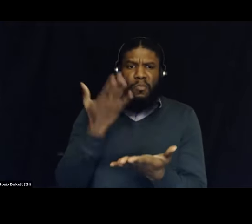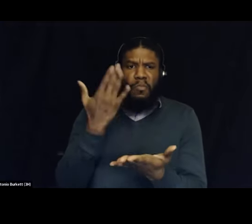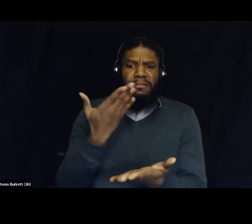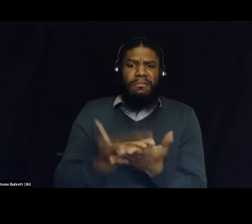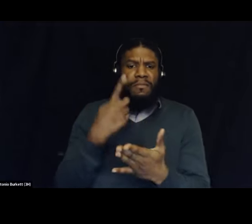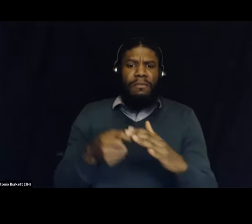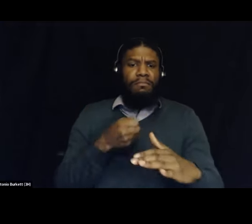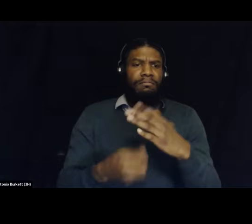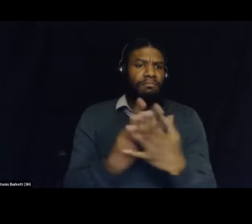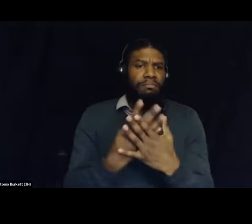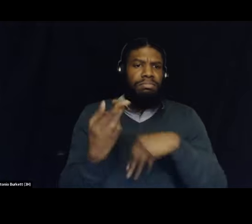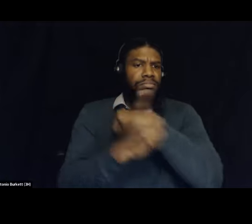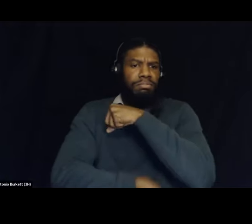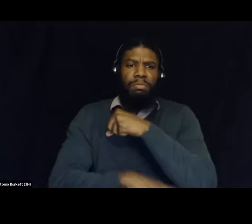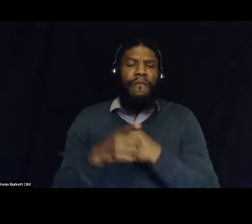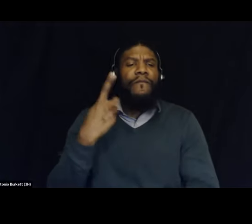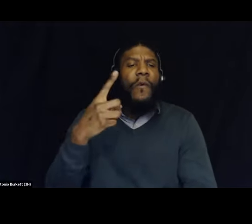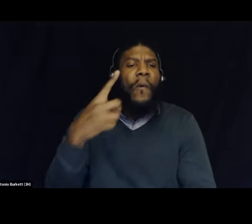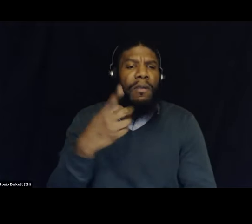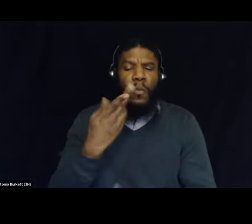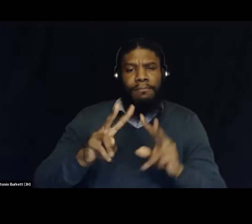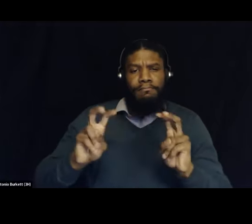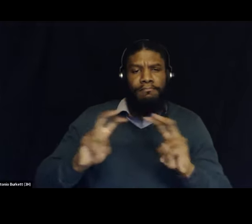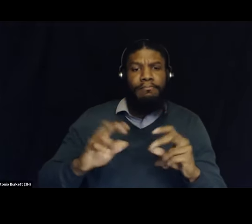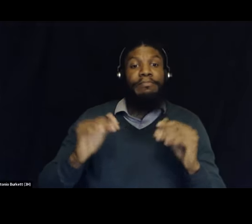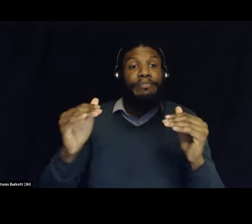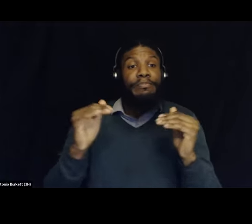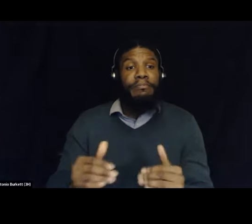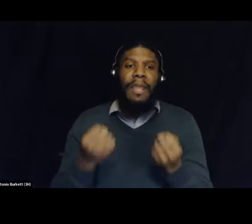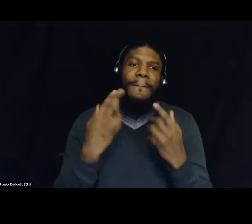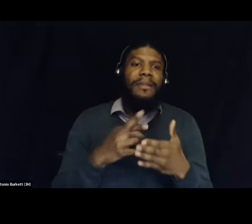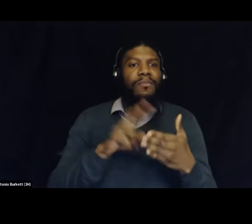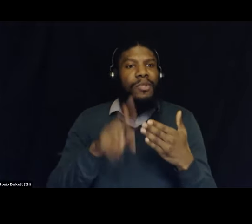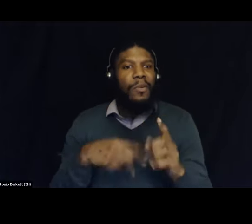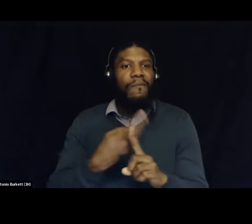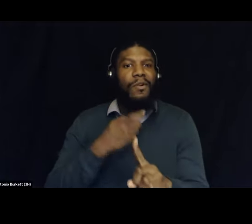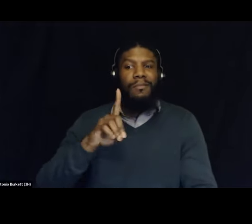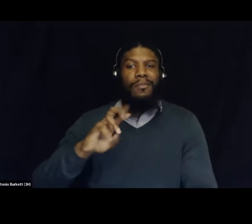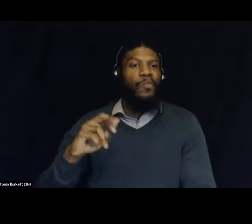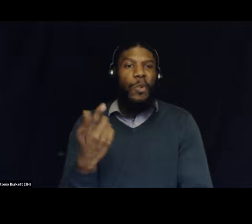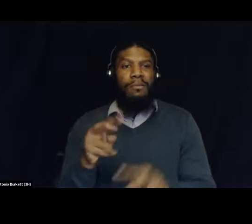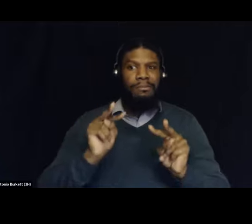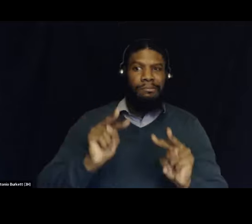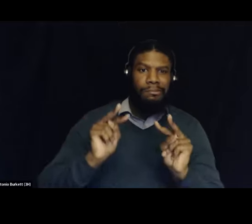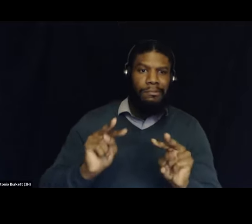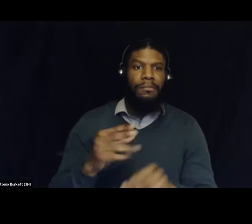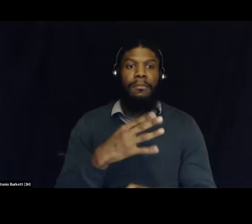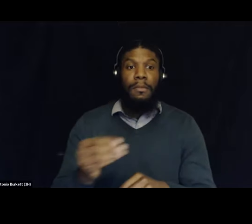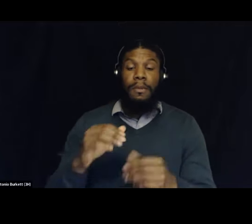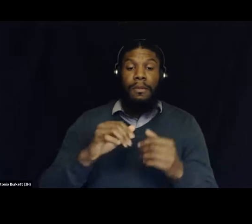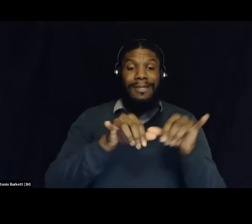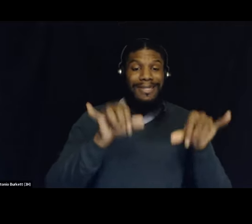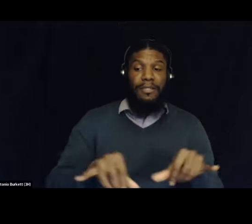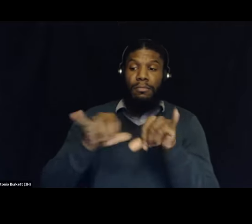We'll discuss the cascade of consequences that come from drug war surveillance and how interaction with one system can lead to a